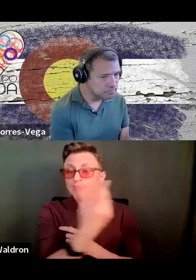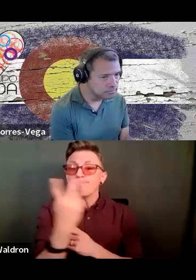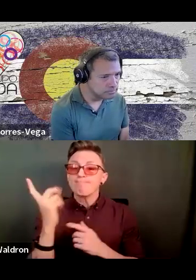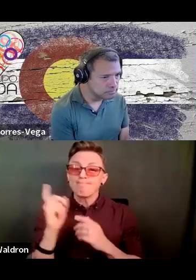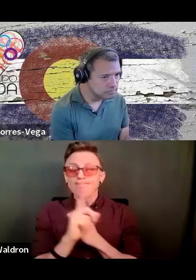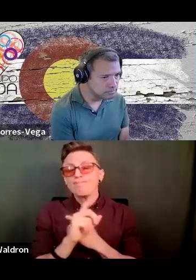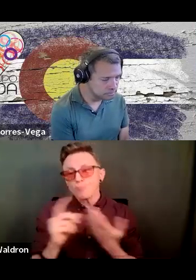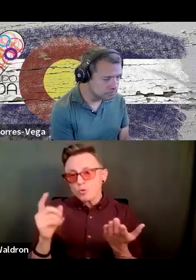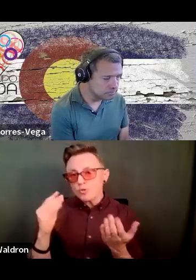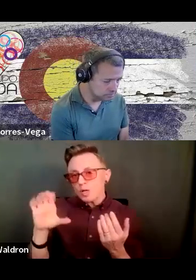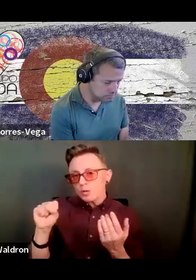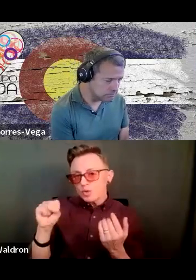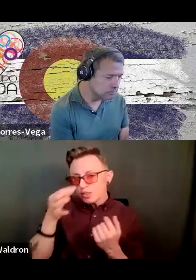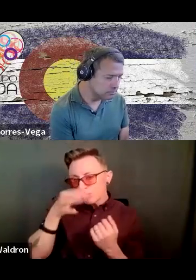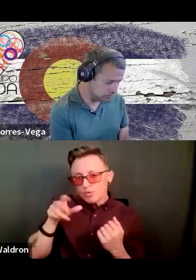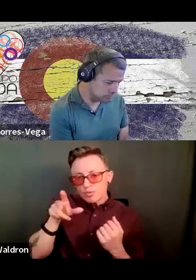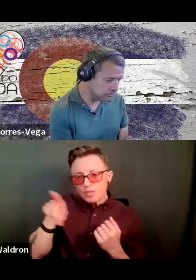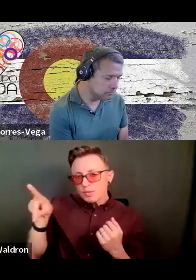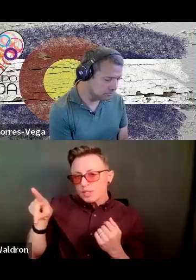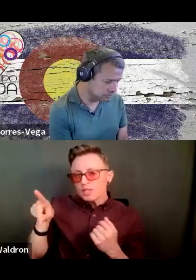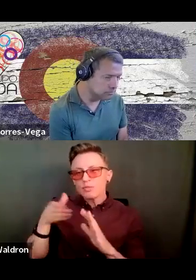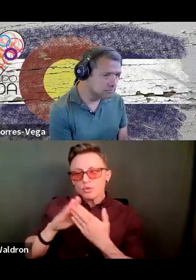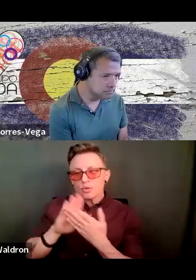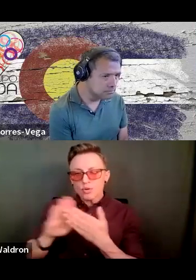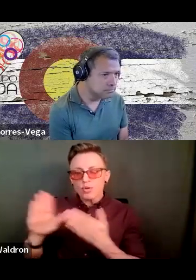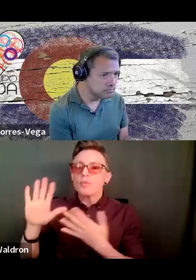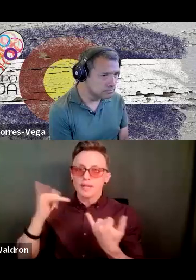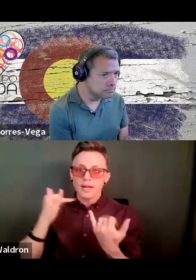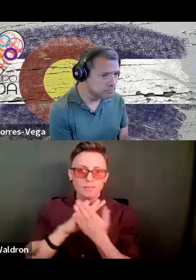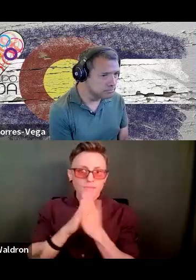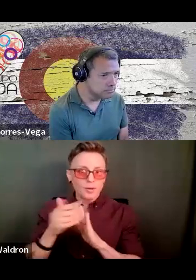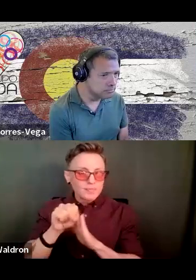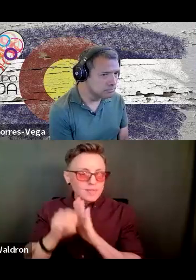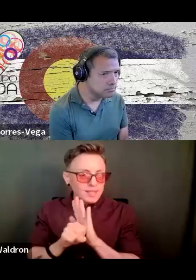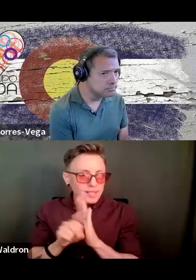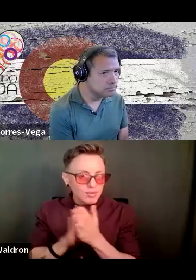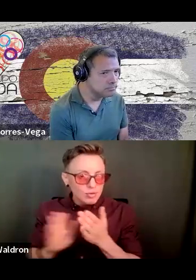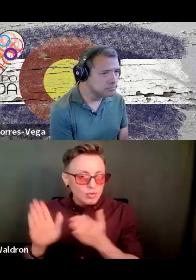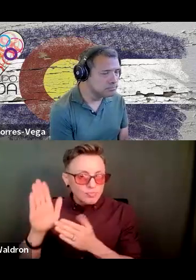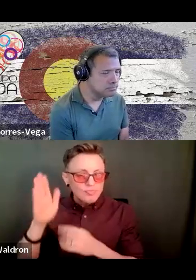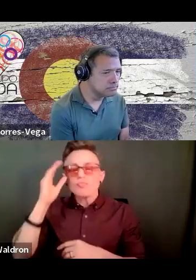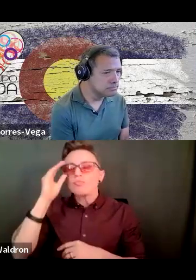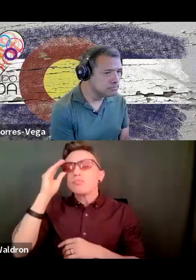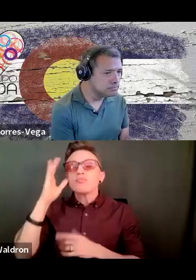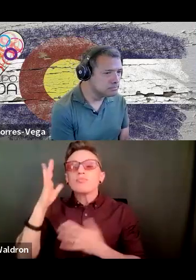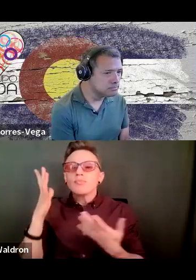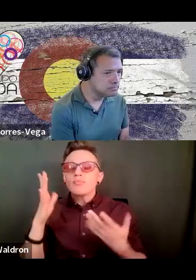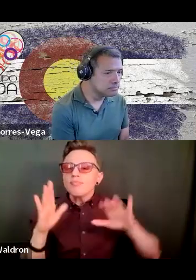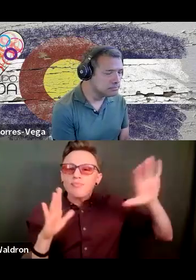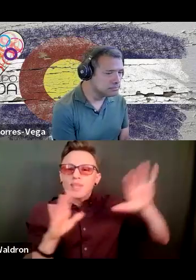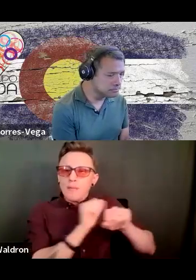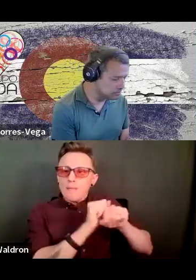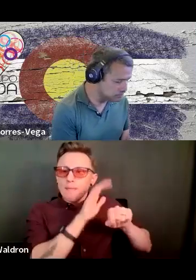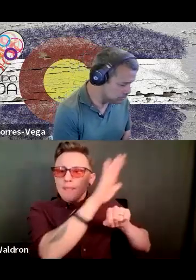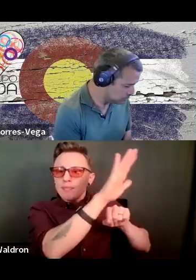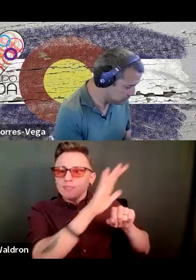Colorado Springs right there, Pikes Peak Community College, which is now Pikes Peak State College. And I would just look at the mountain range right there, which was right at the foot